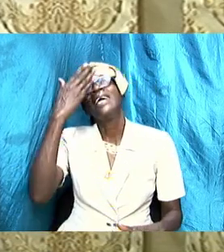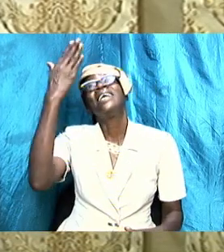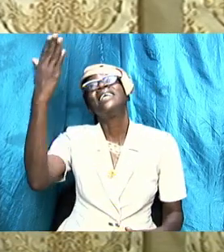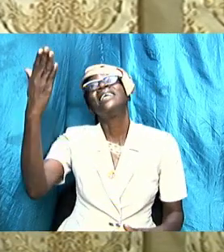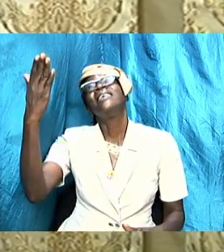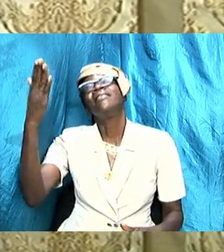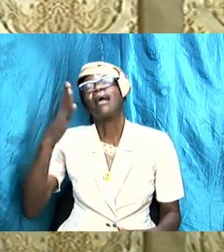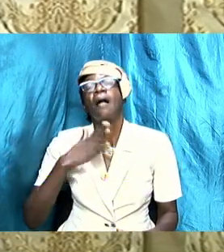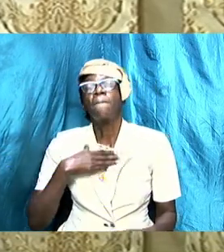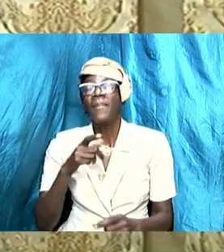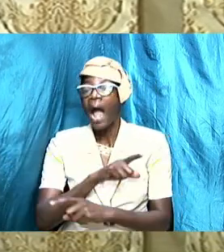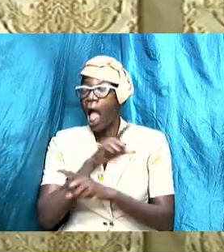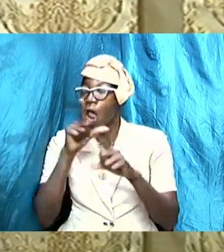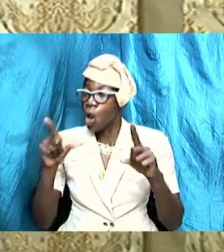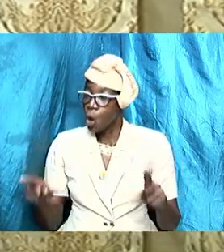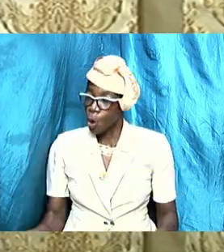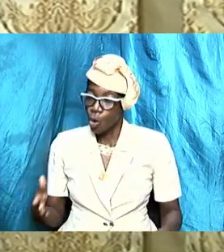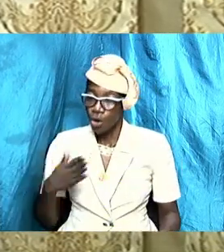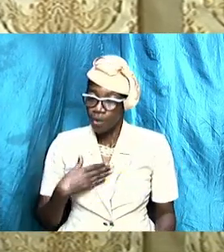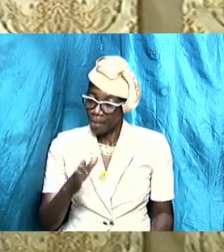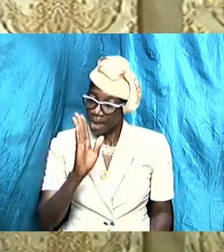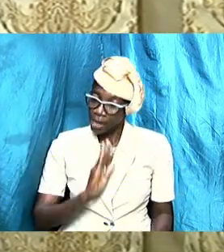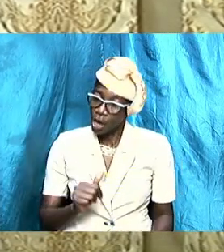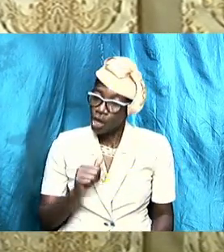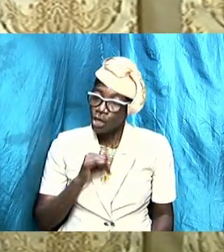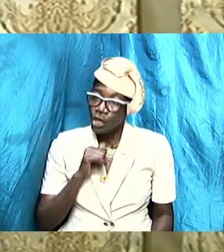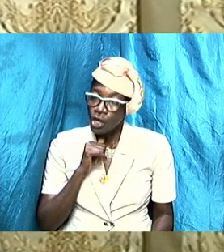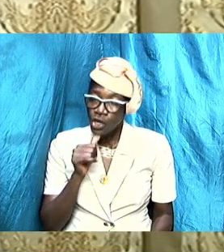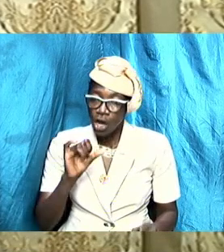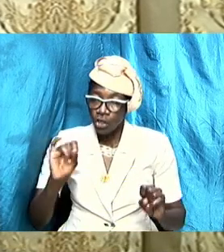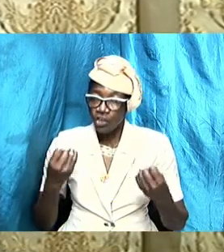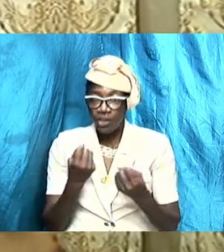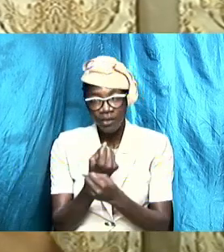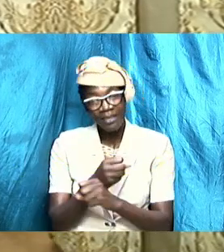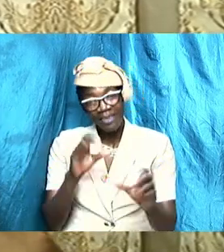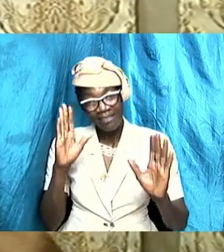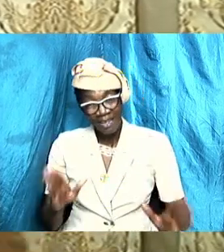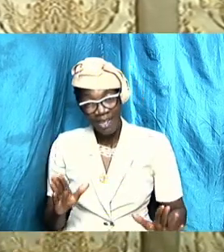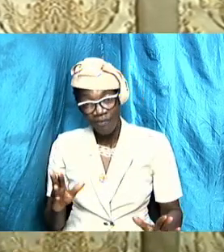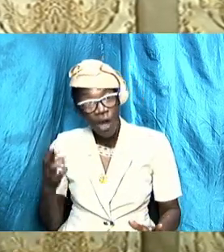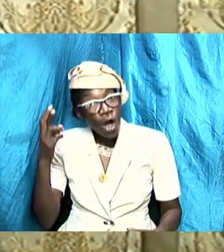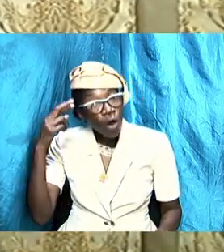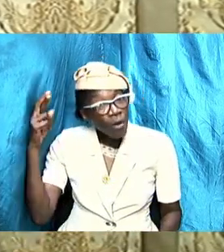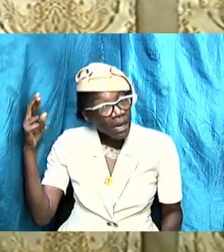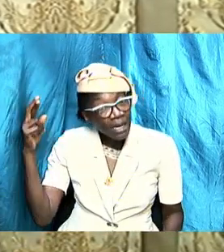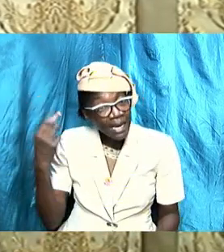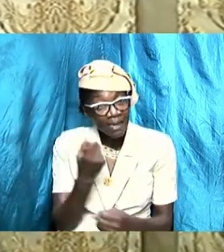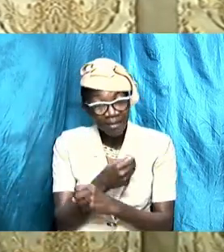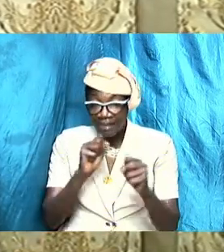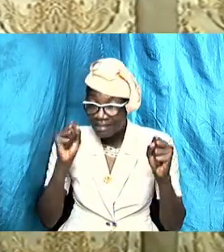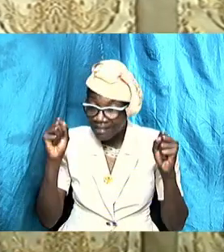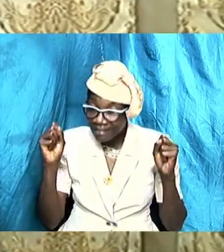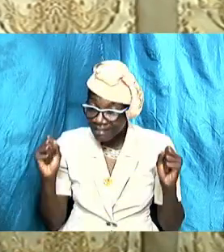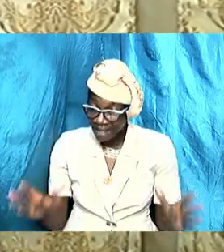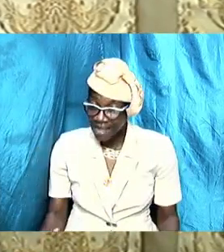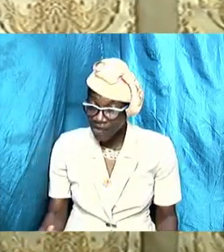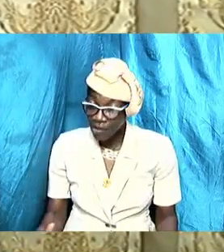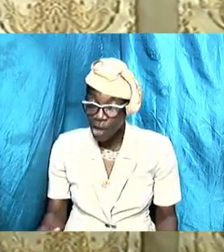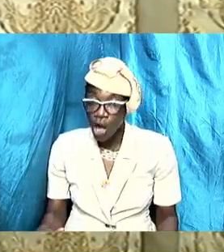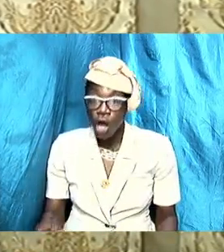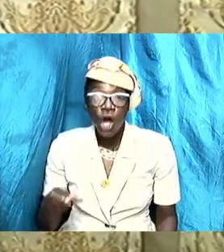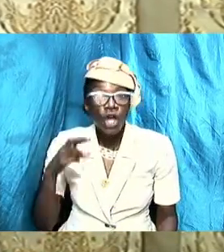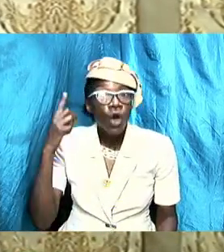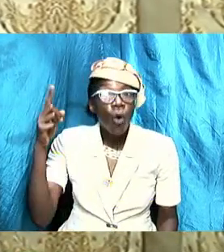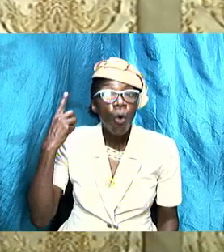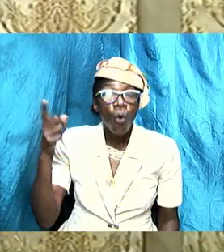and my God he is not just a Savior to me so we recognize him as Savior and also as the only Lord God